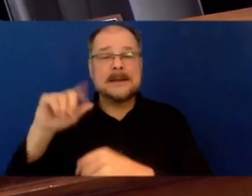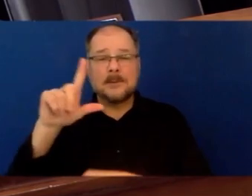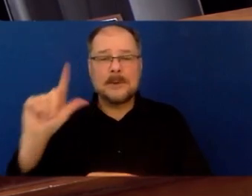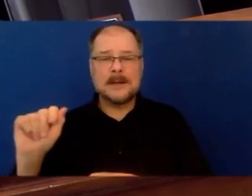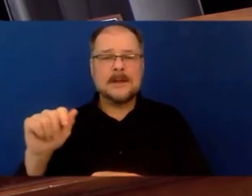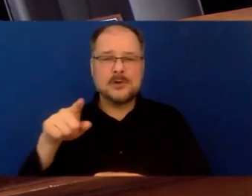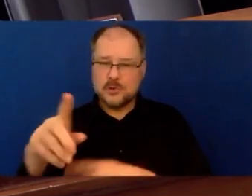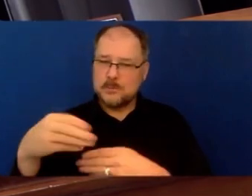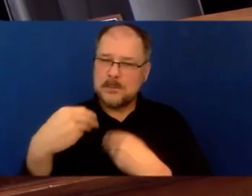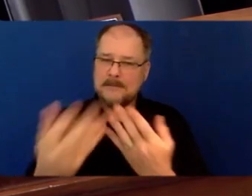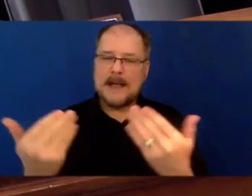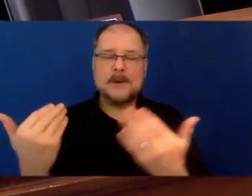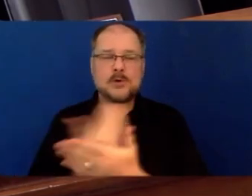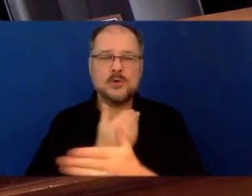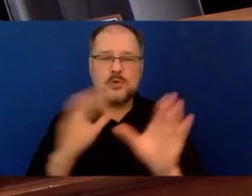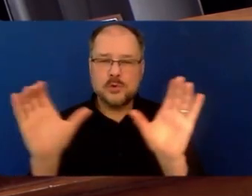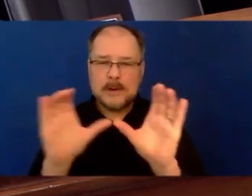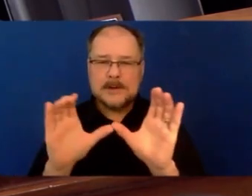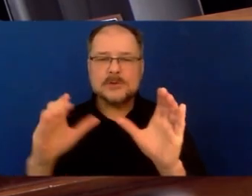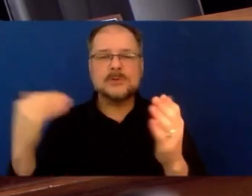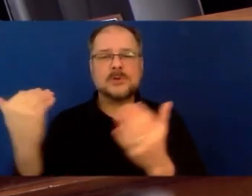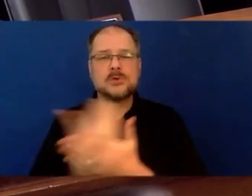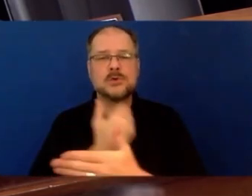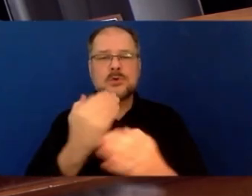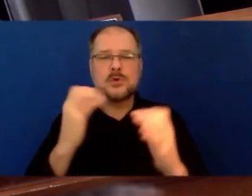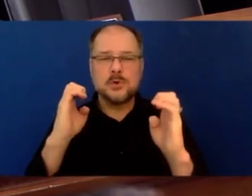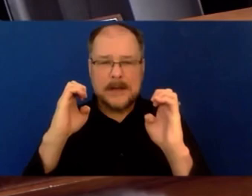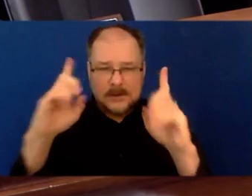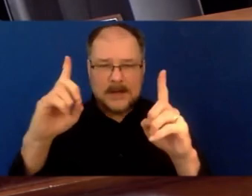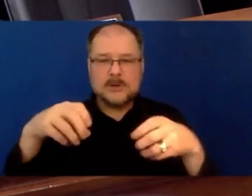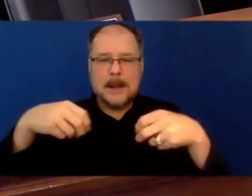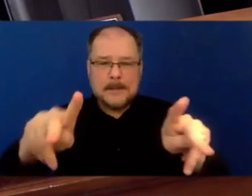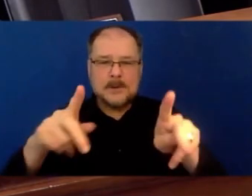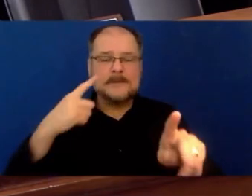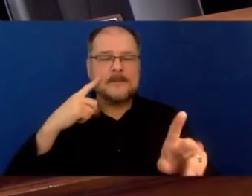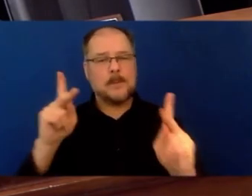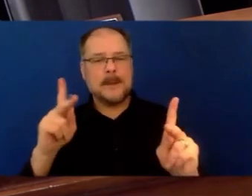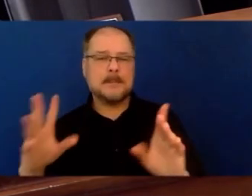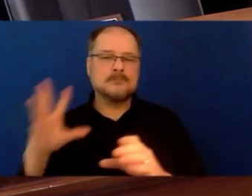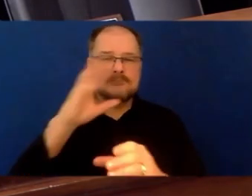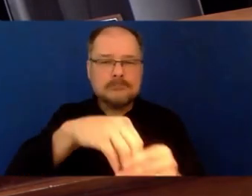credentials and educational opportunities for workers to join the health care workforce?